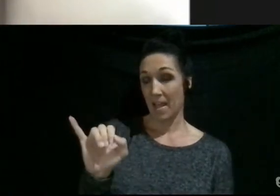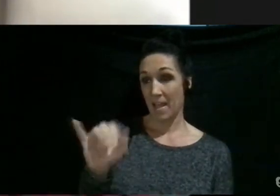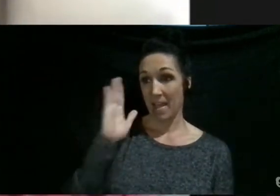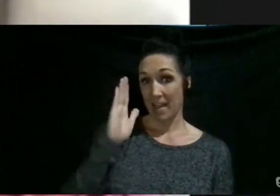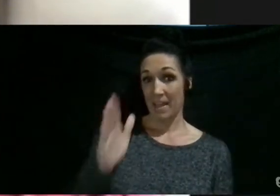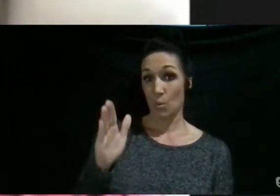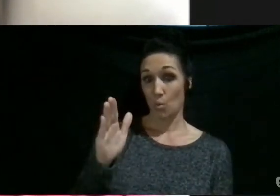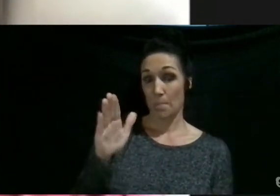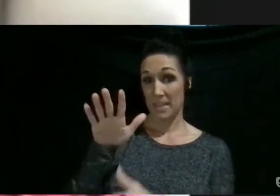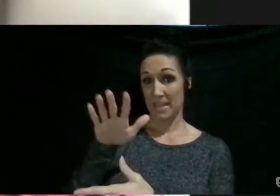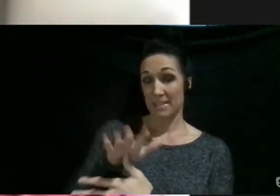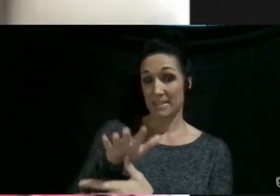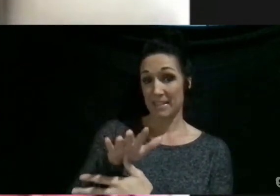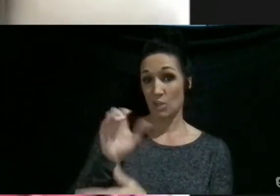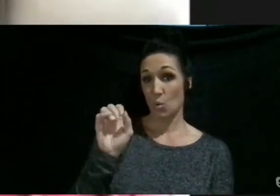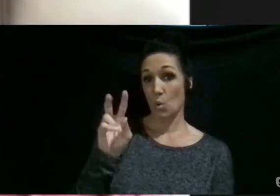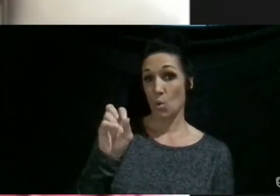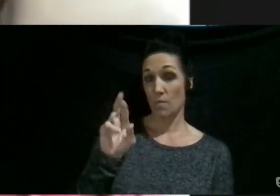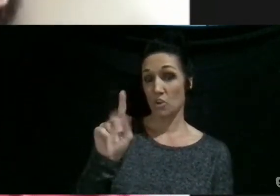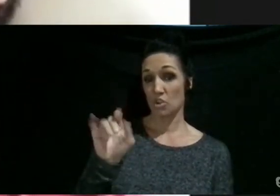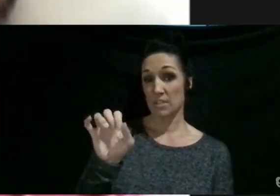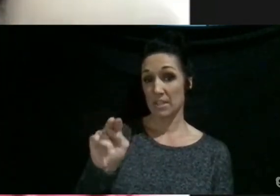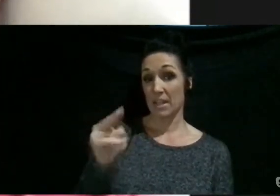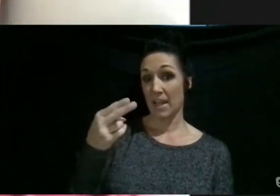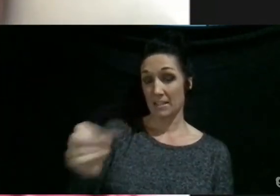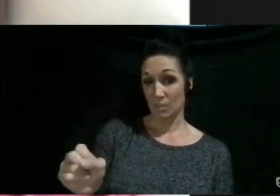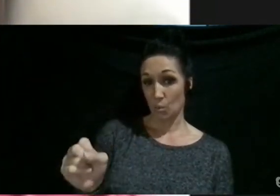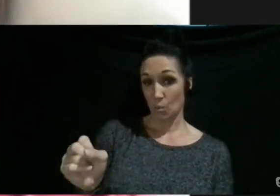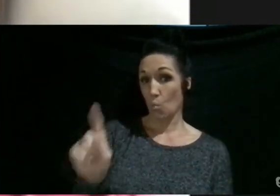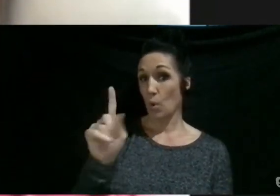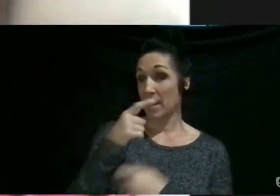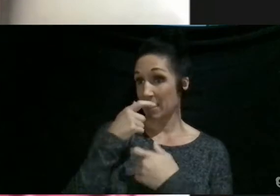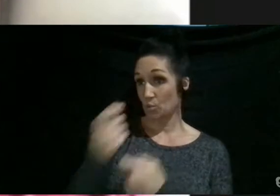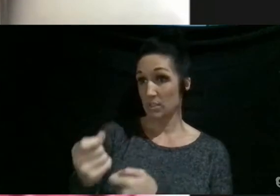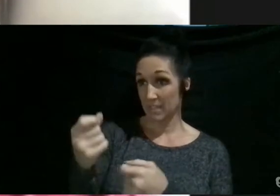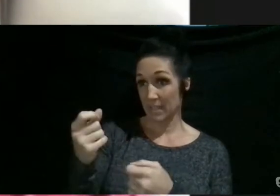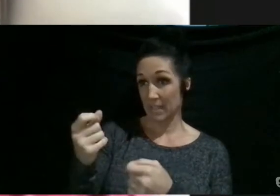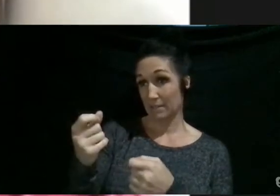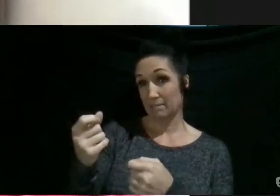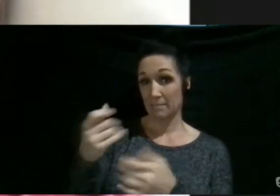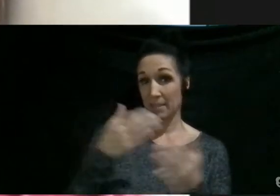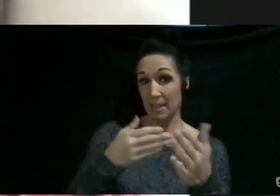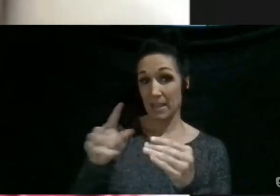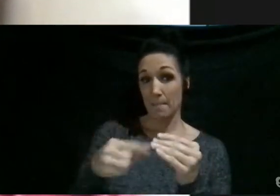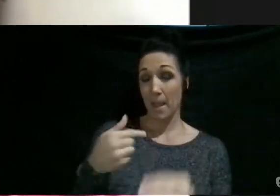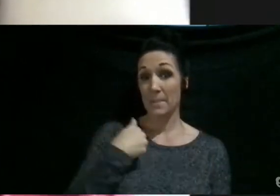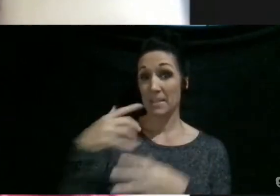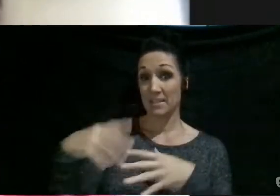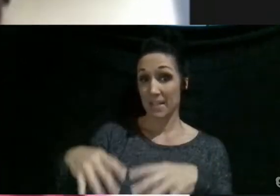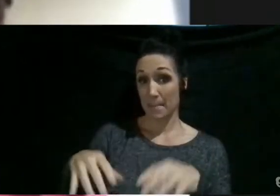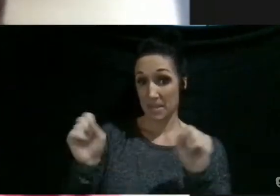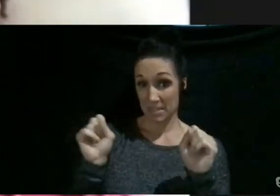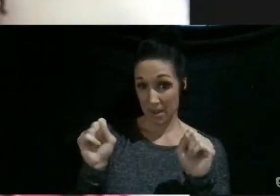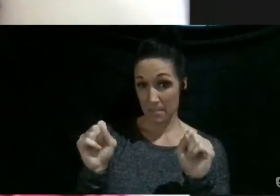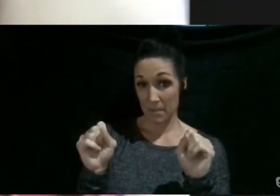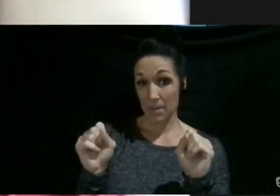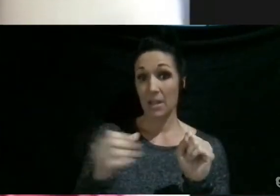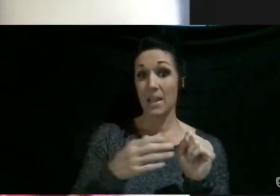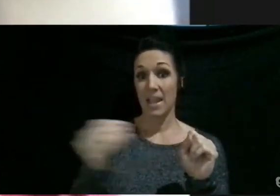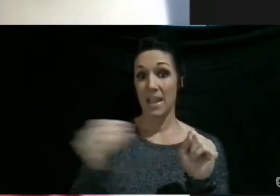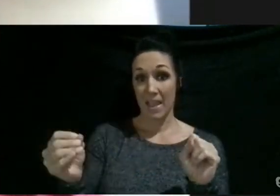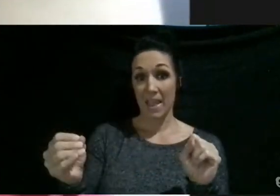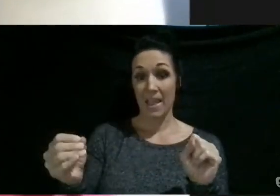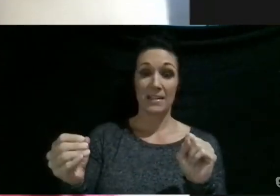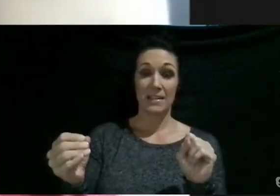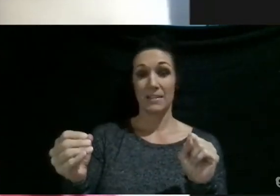senior at Overton High School, and one interesting thing about me is that I'm adopted, and I am an extrovert, not as